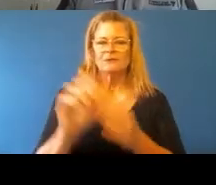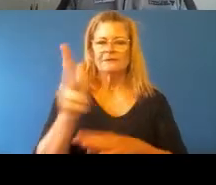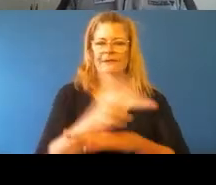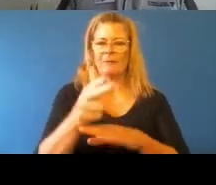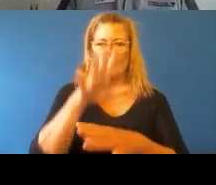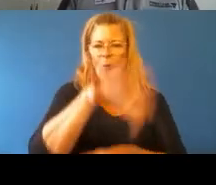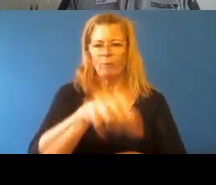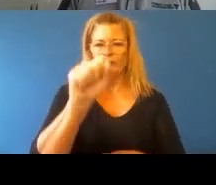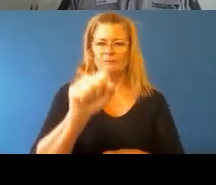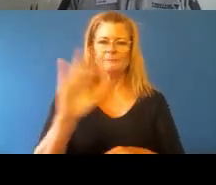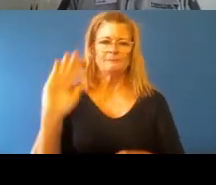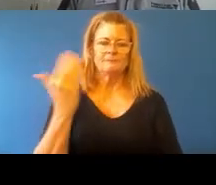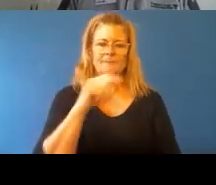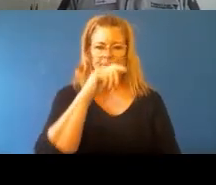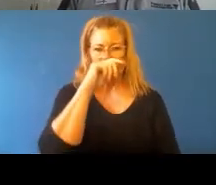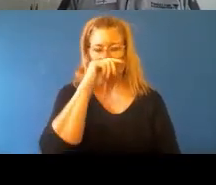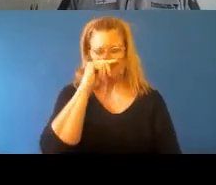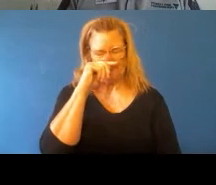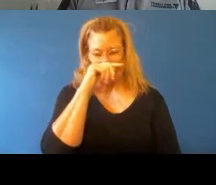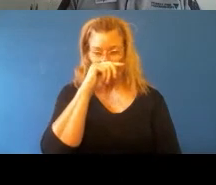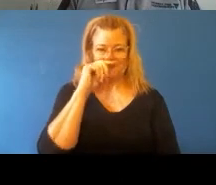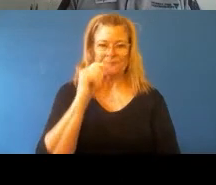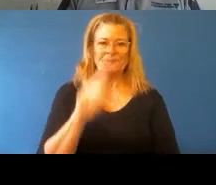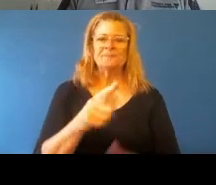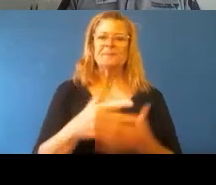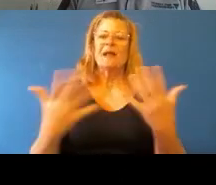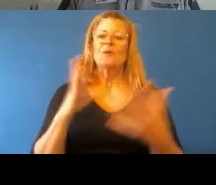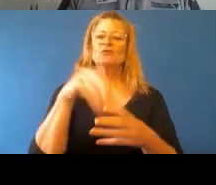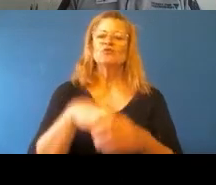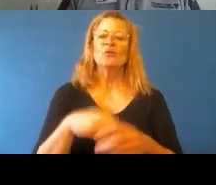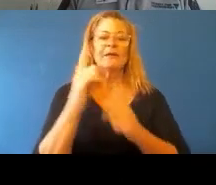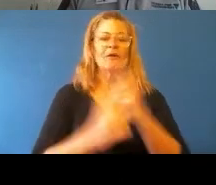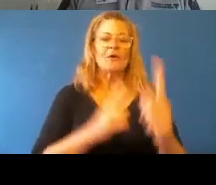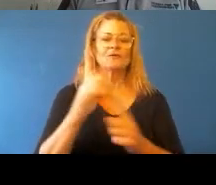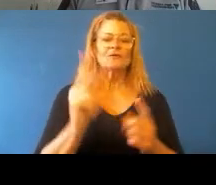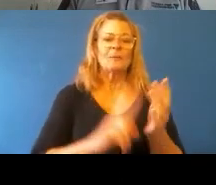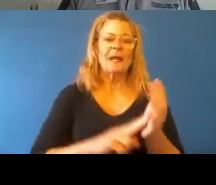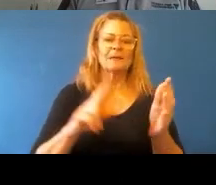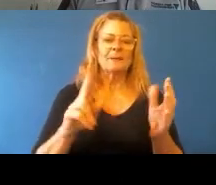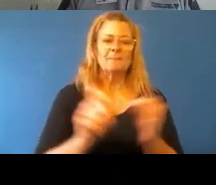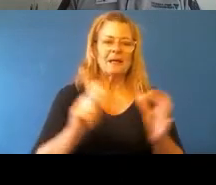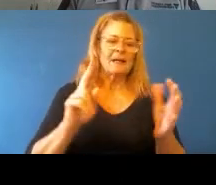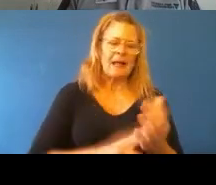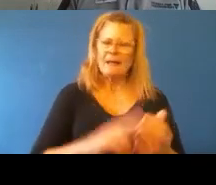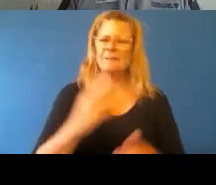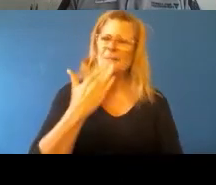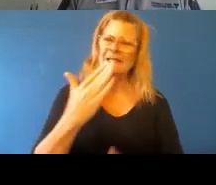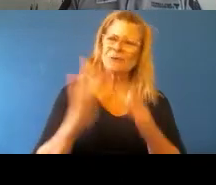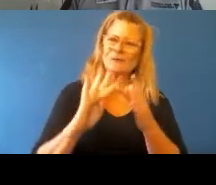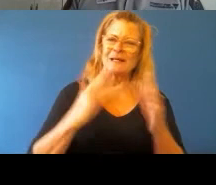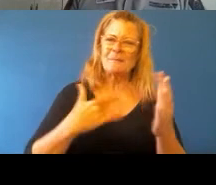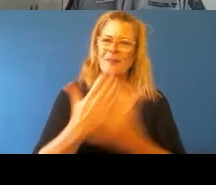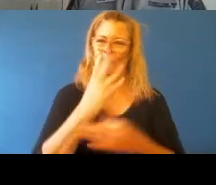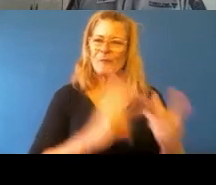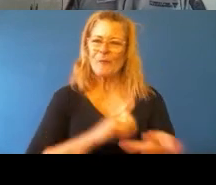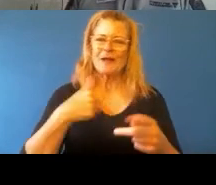me freezing a moment ago. If there's anybody who's joining the conference from NBN Co, get in touch with me during the break and we'll try and sort it